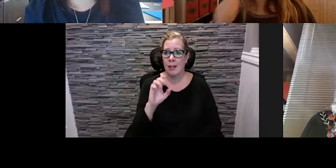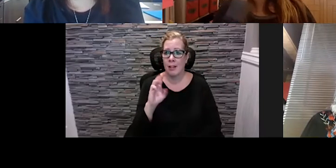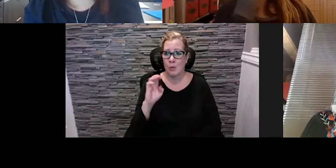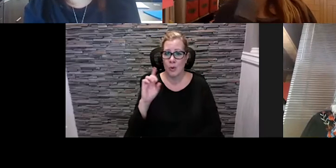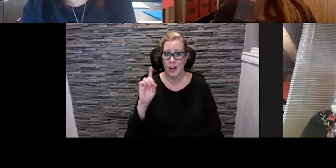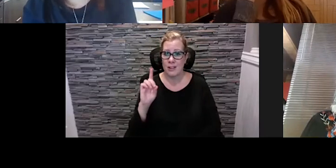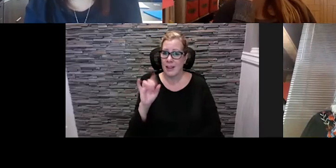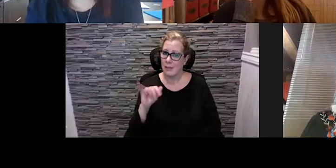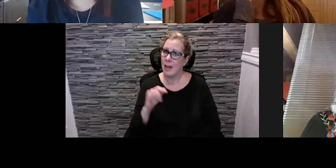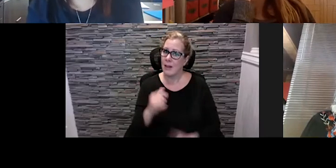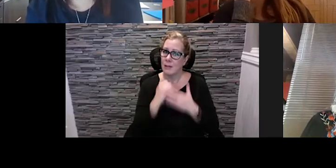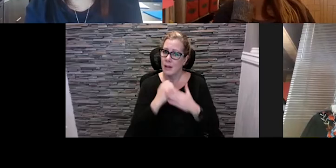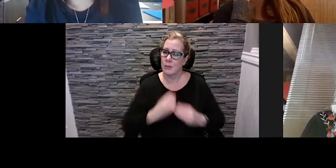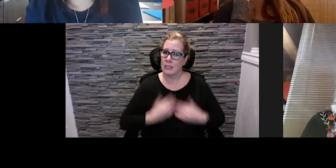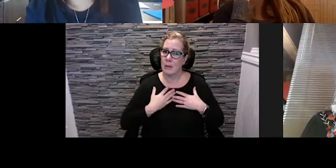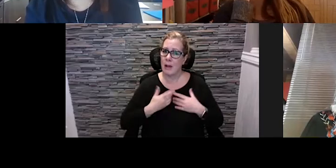because of